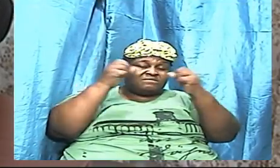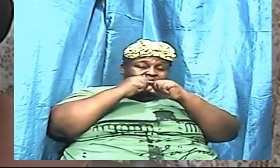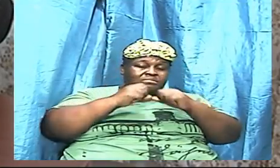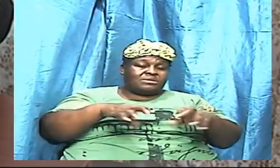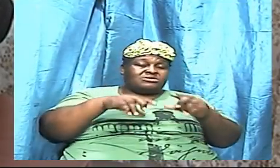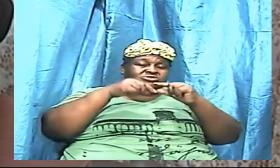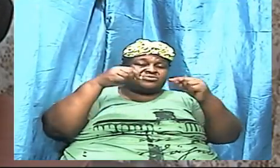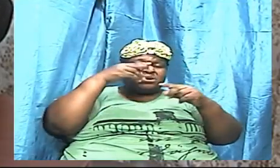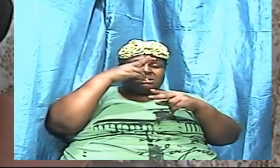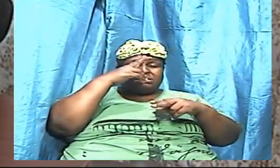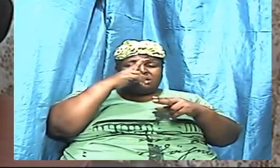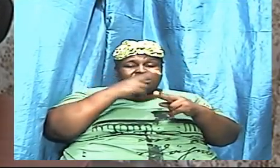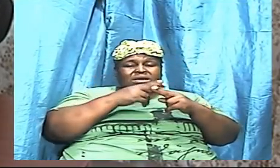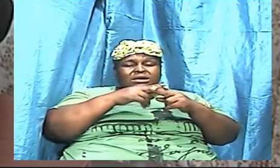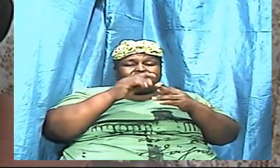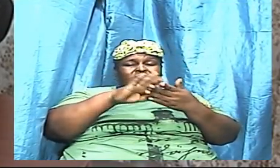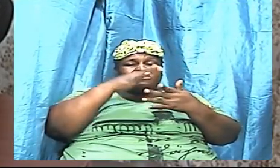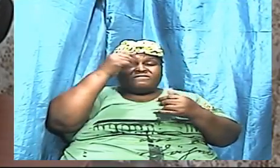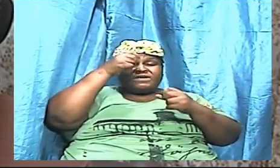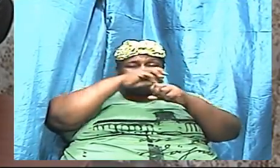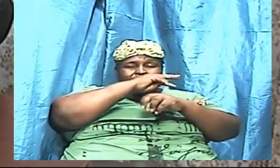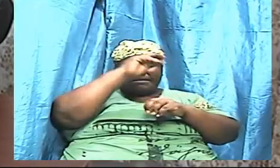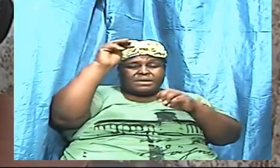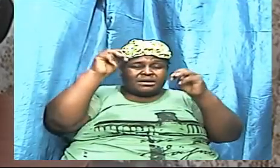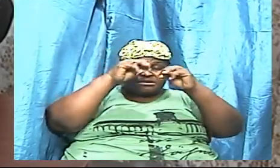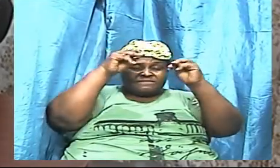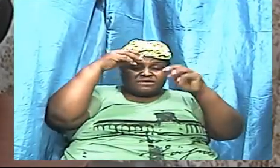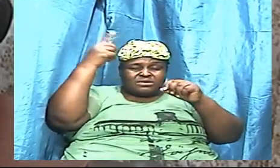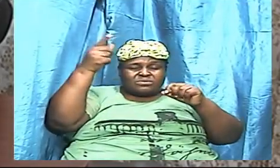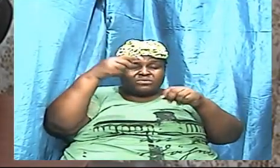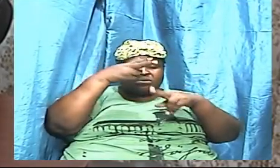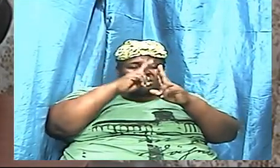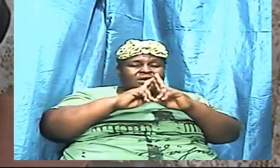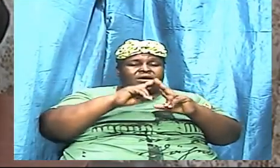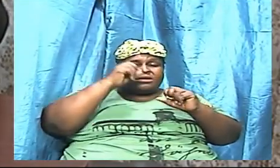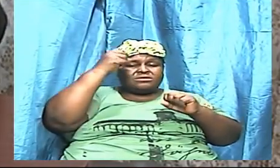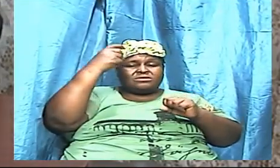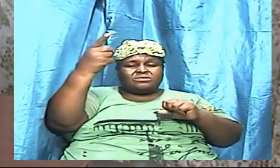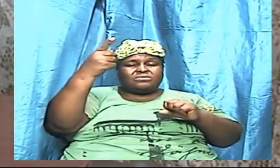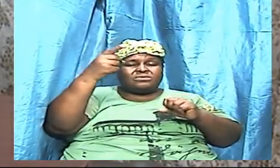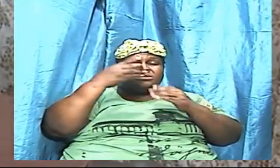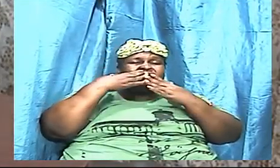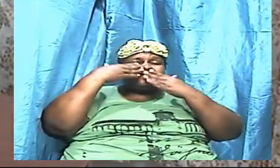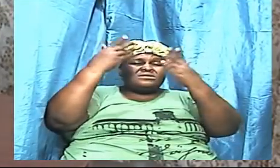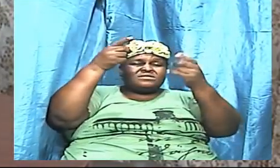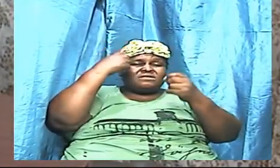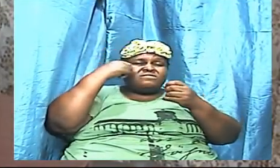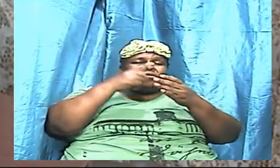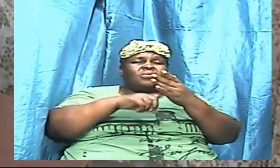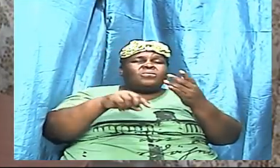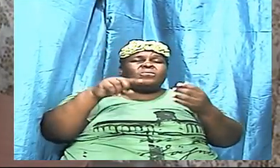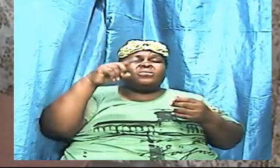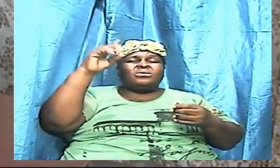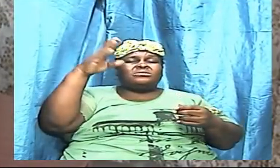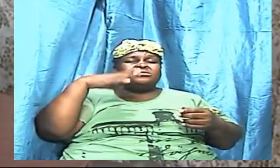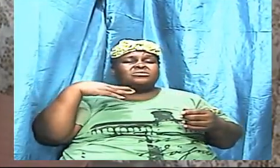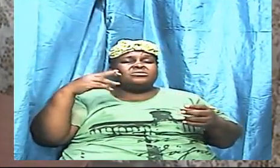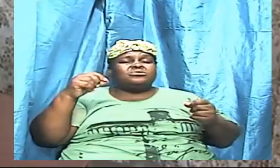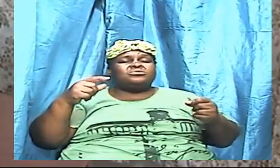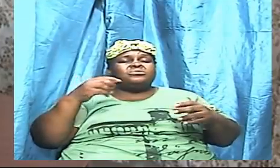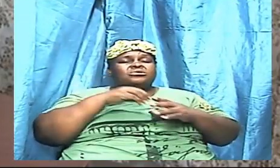we glorify you we magnify you we honor you thank you for what you are doing in our hearts